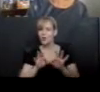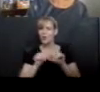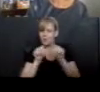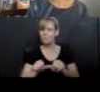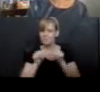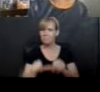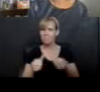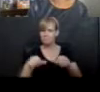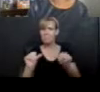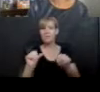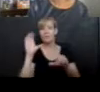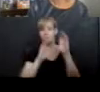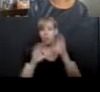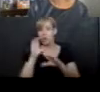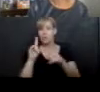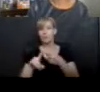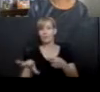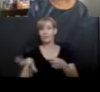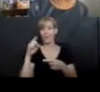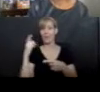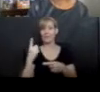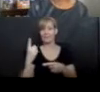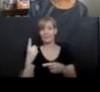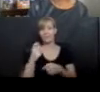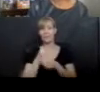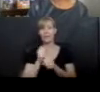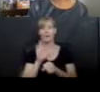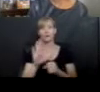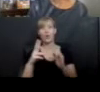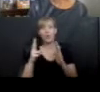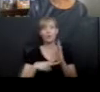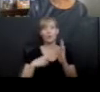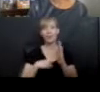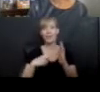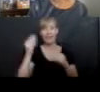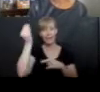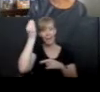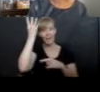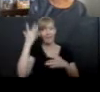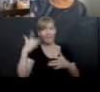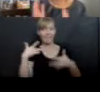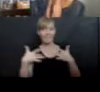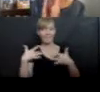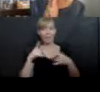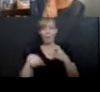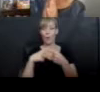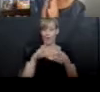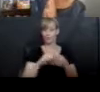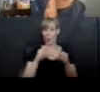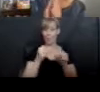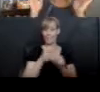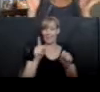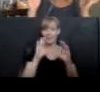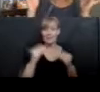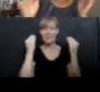Search until you find the thing that makes your reading radar ping. And when a story makes you grin, clap and cheer